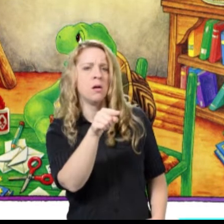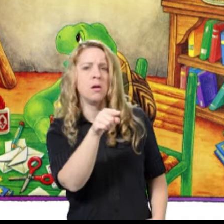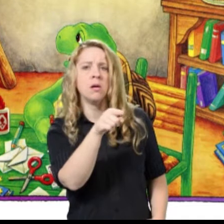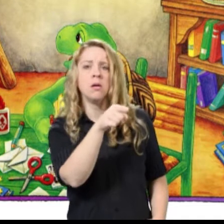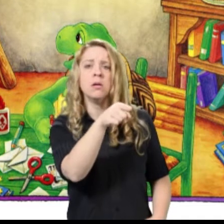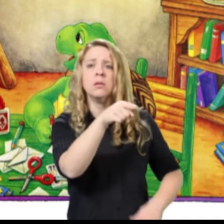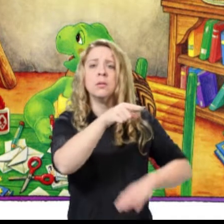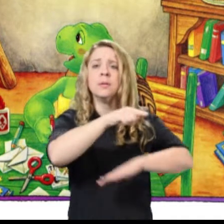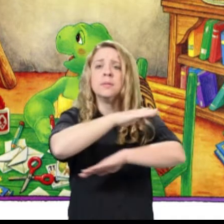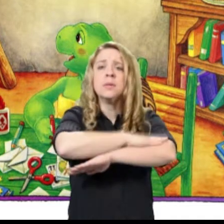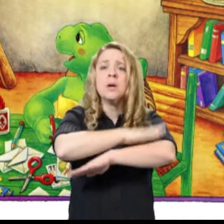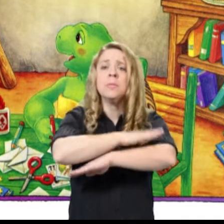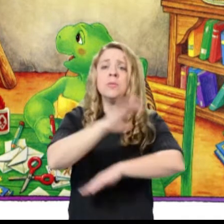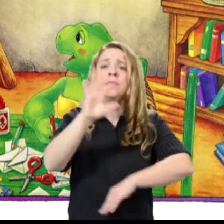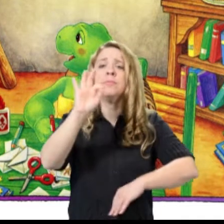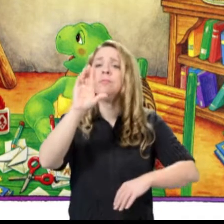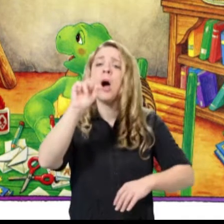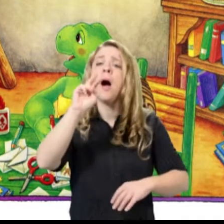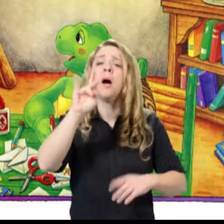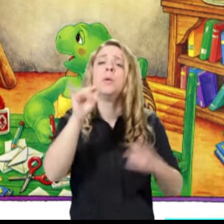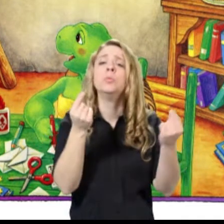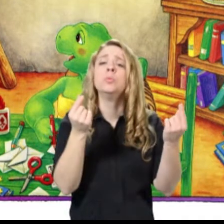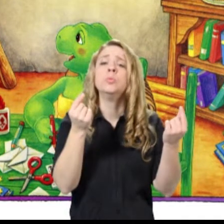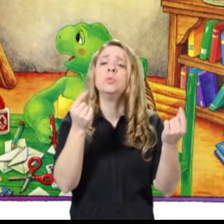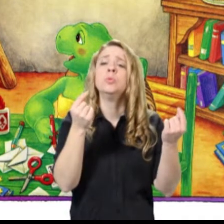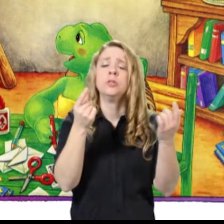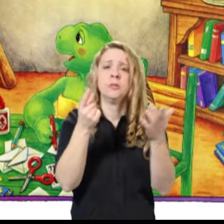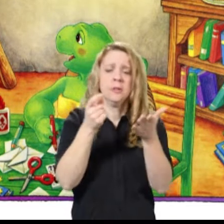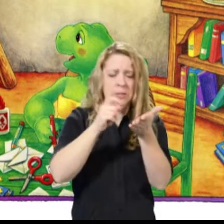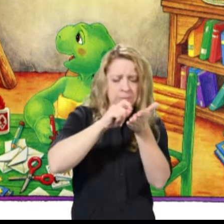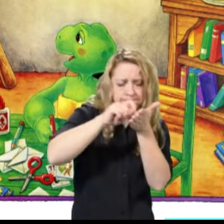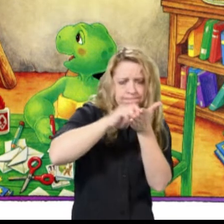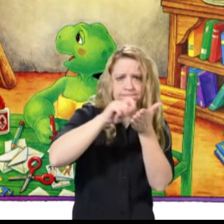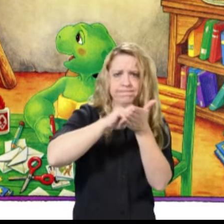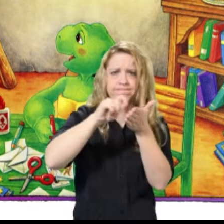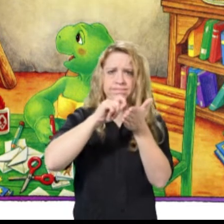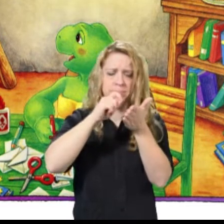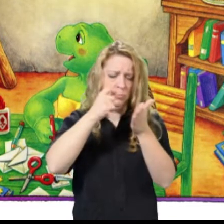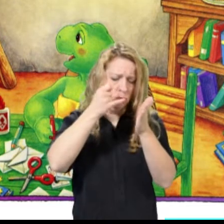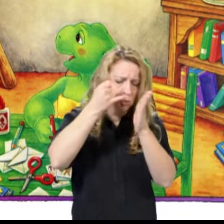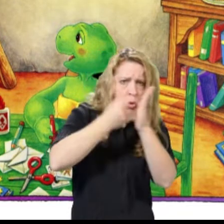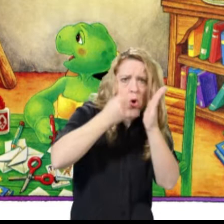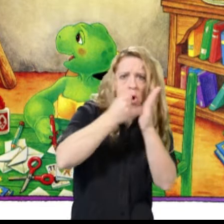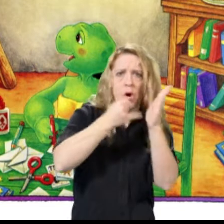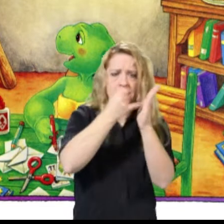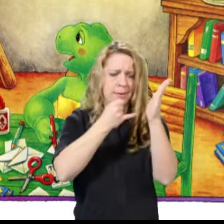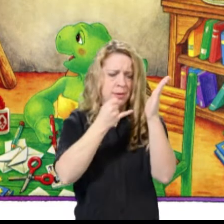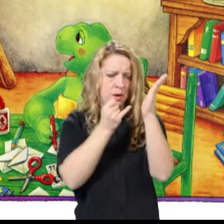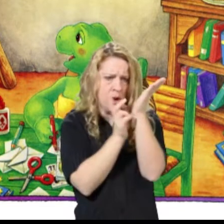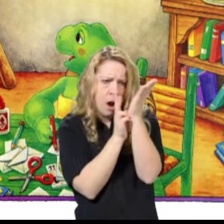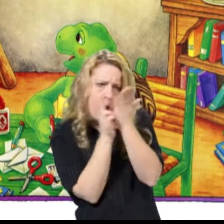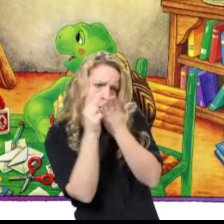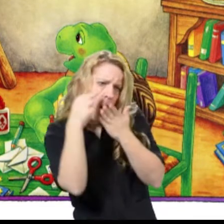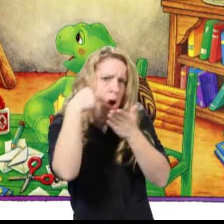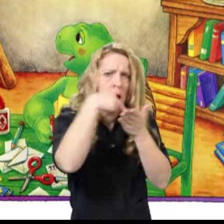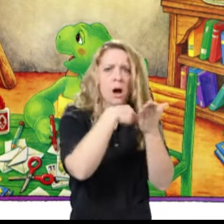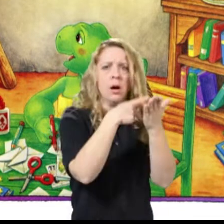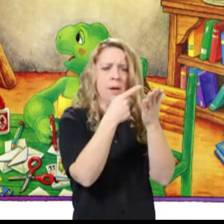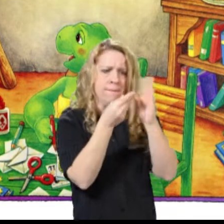The next morning, Franklin's mother found him at his table writing and drawing and cutting and folding.